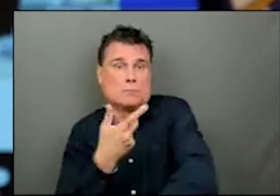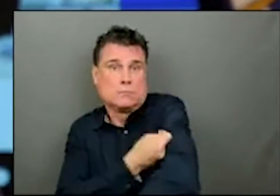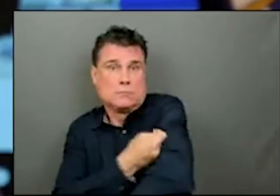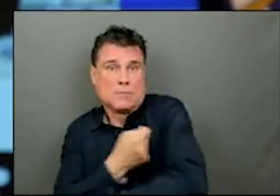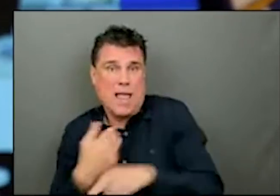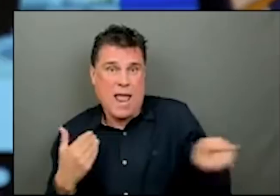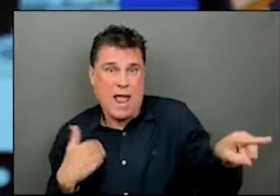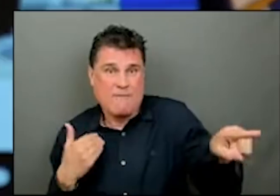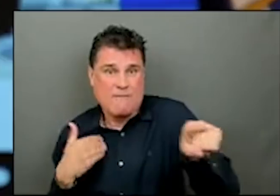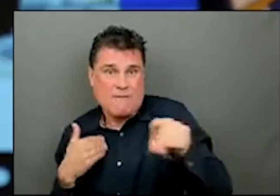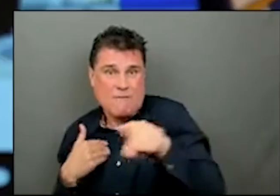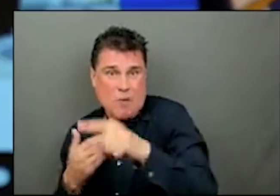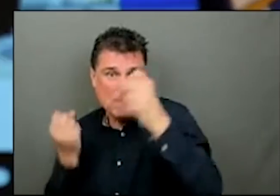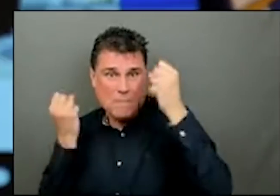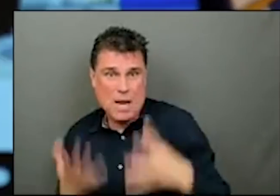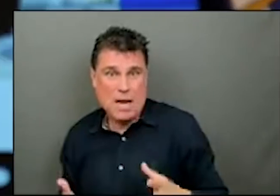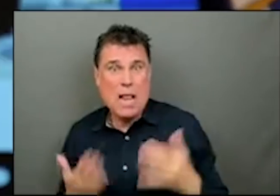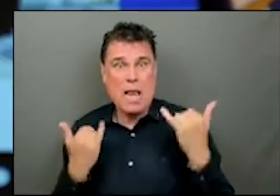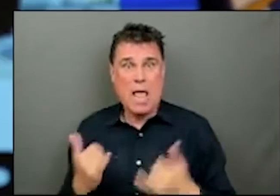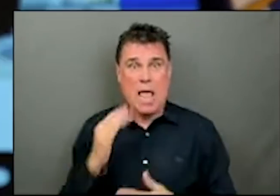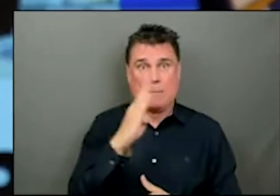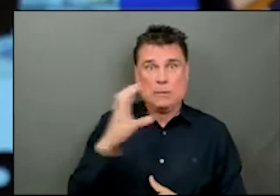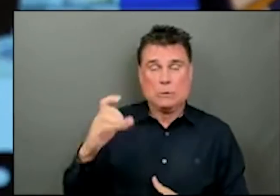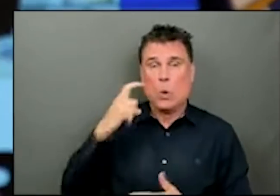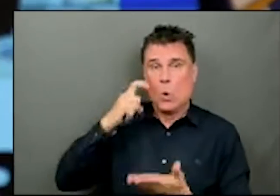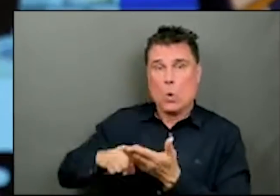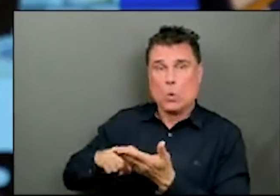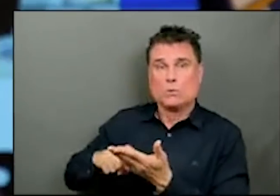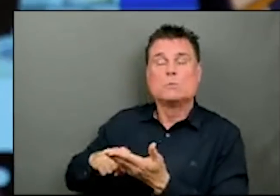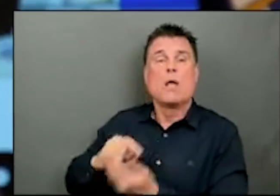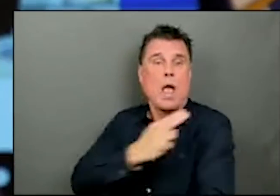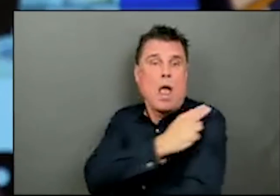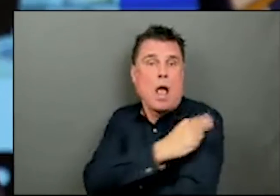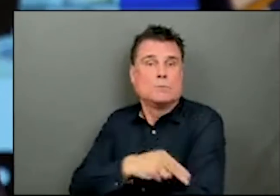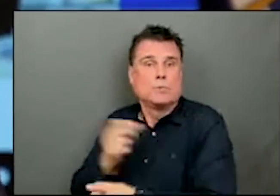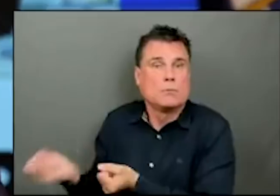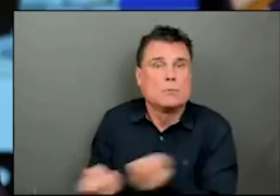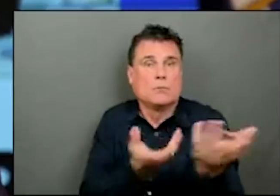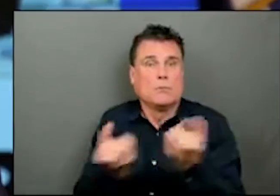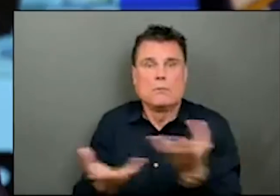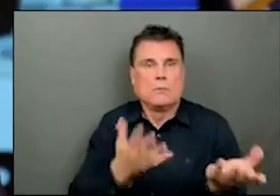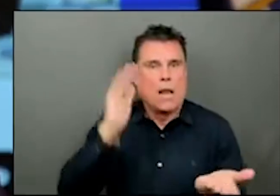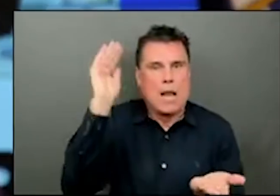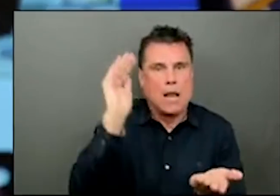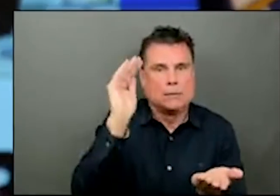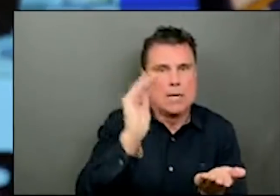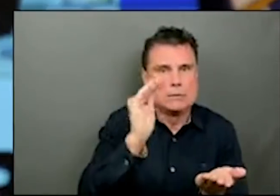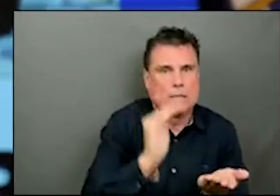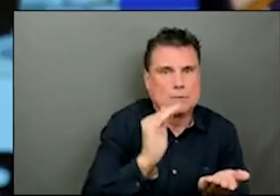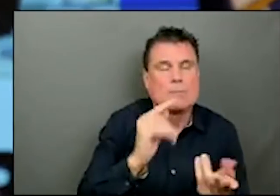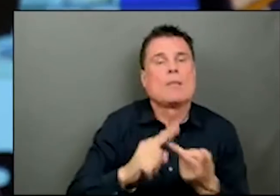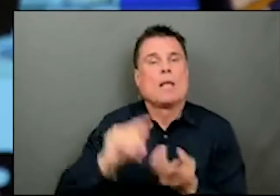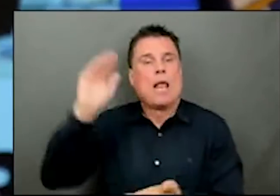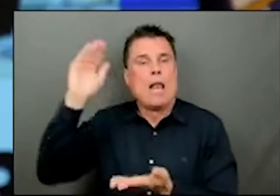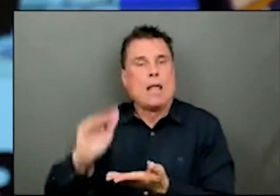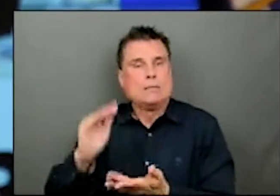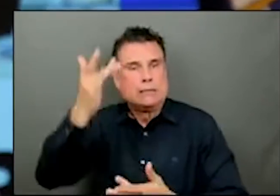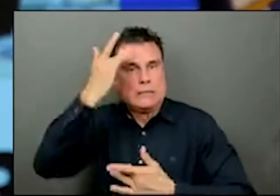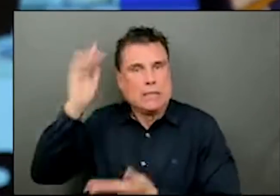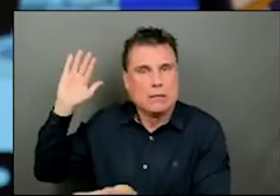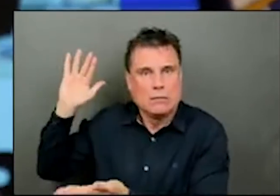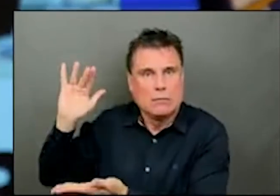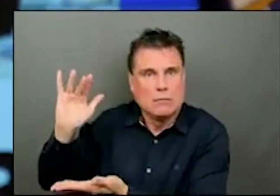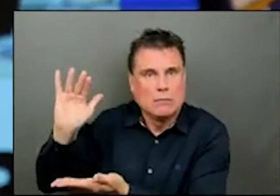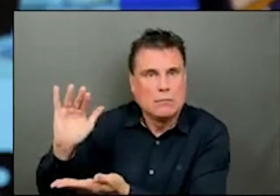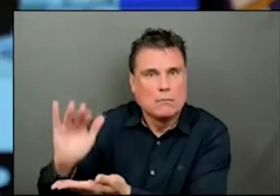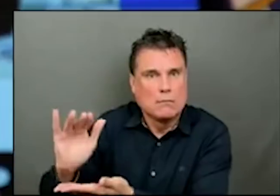British Columbia and a decline in hospitalizations. We need to keep at the front of our minds the tireless work of healthcare providers